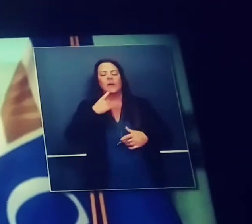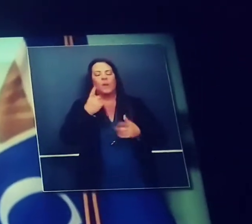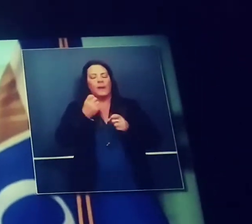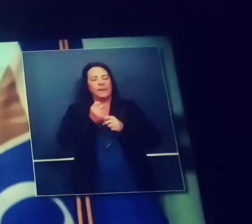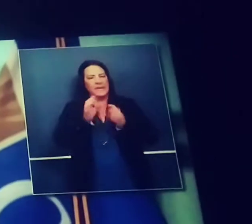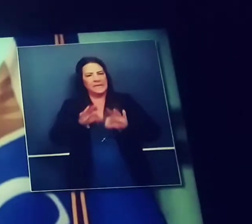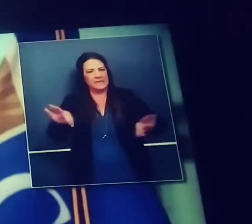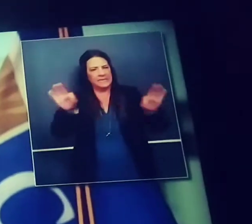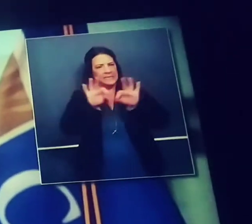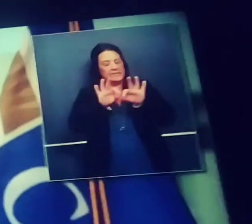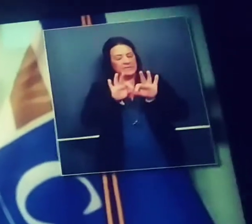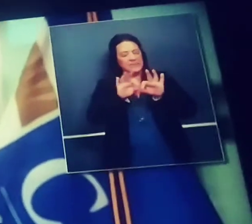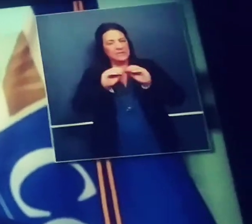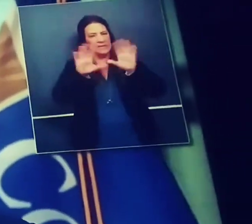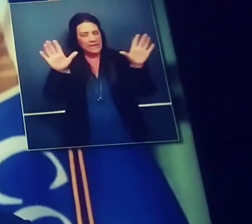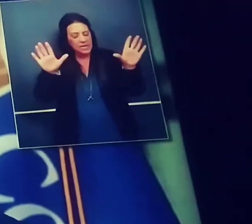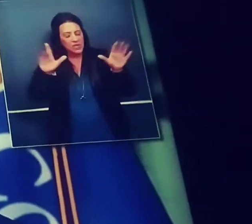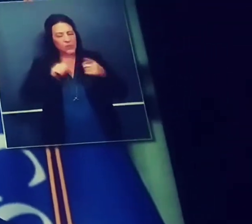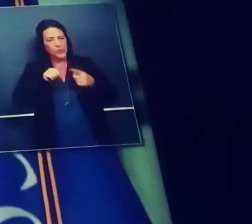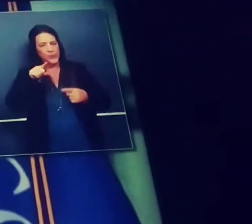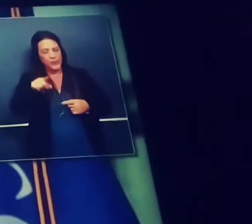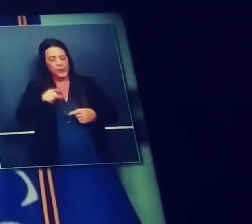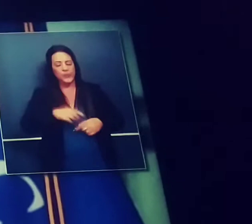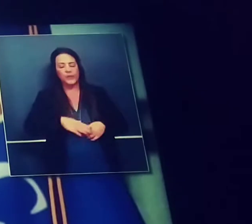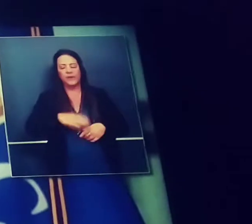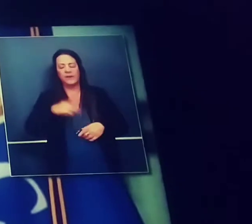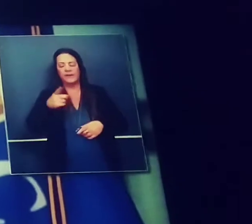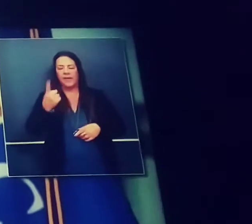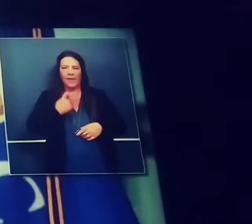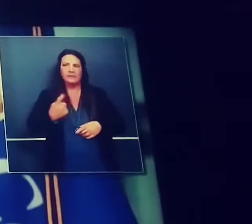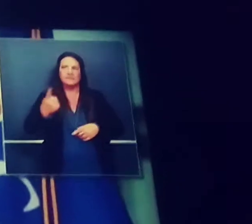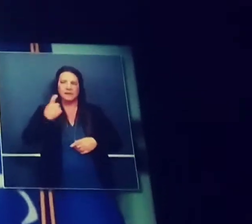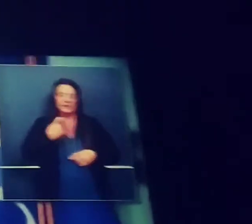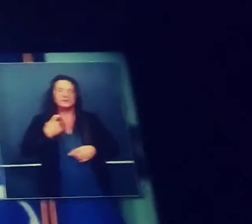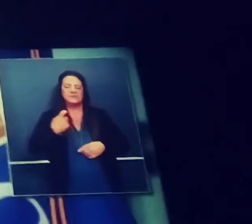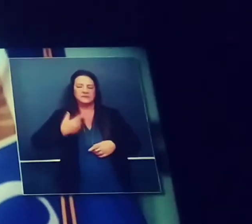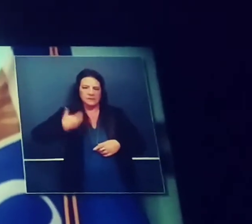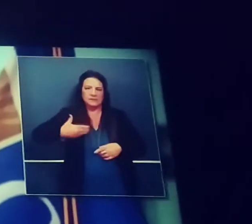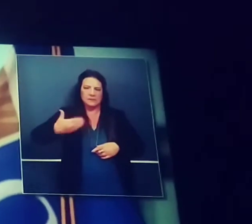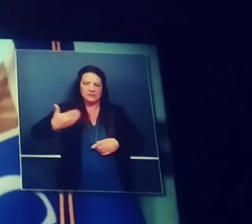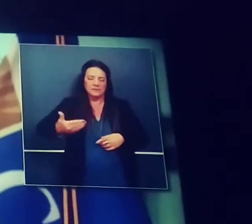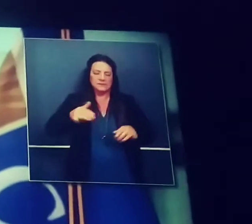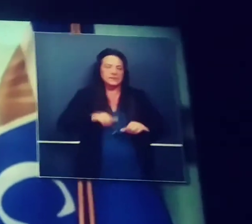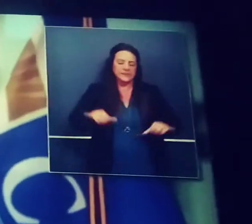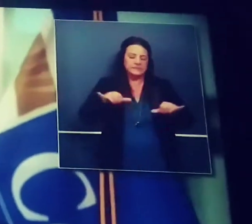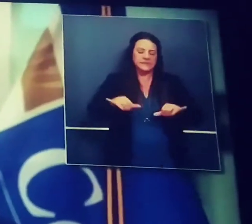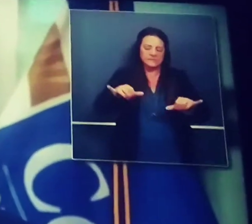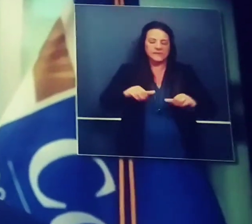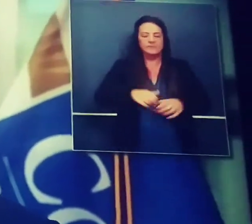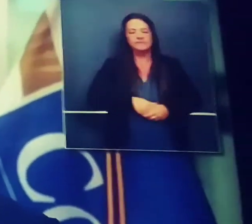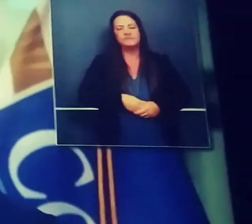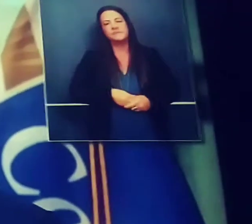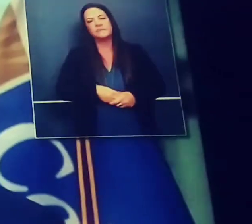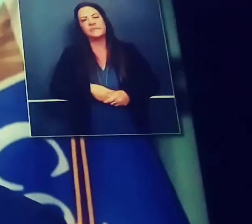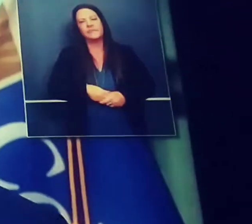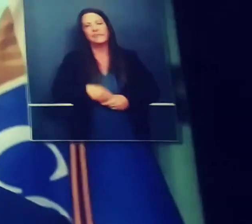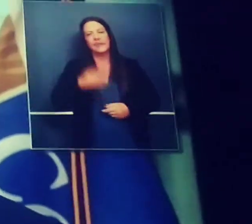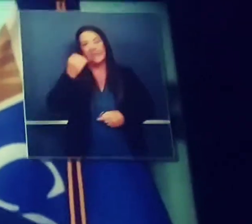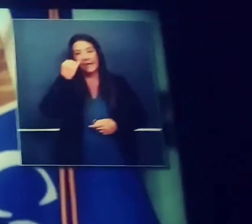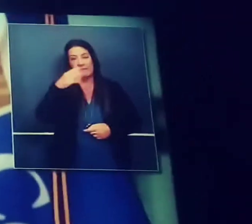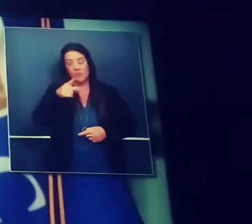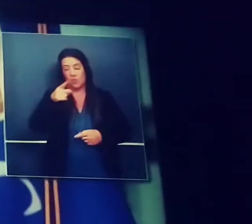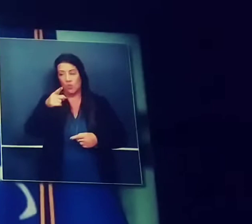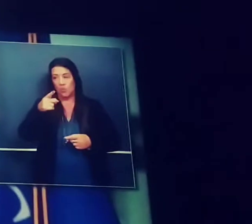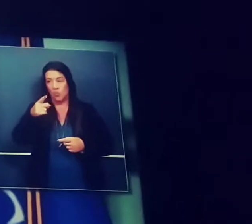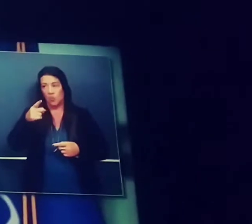crystal clear. It's been the case in the past. It's been the case case that been asked, not just yesterday, but most of you, that when you do come into the